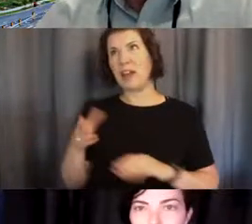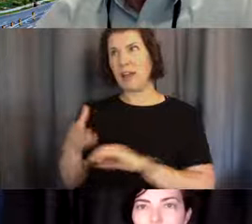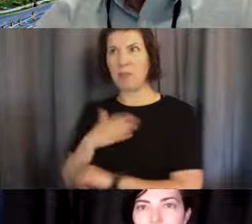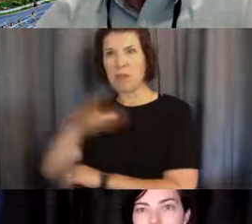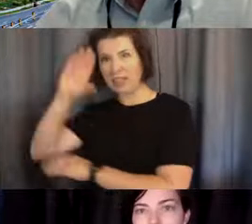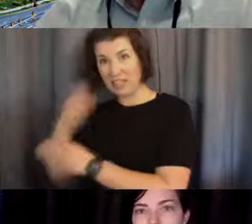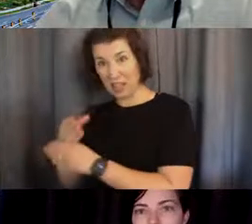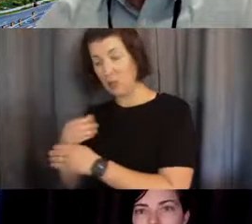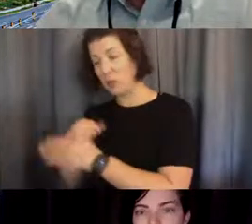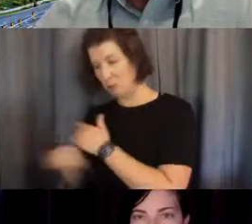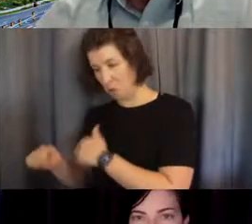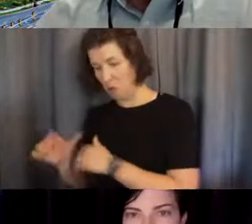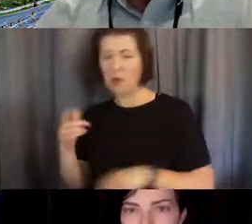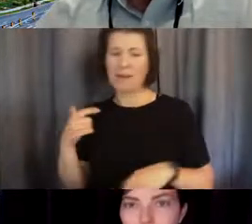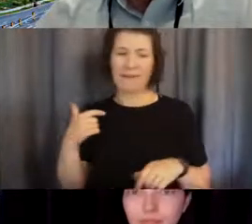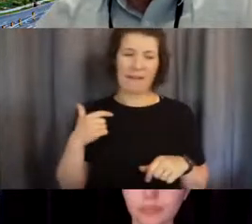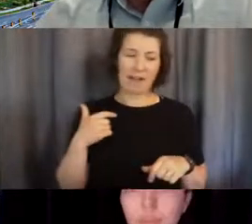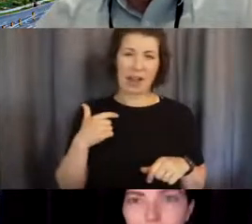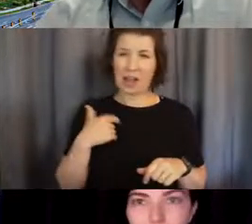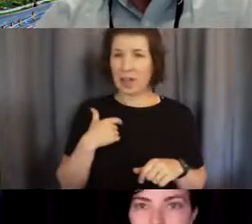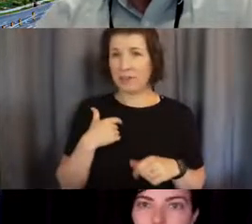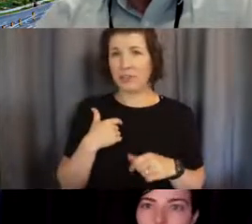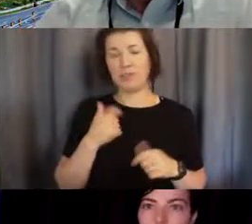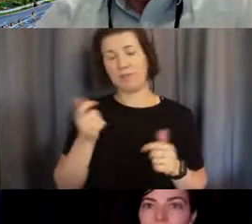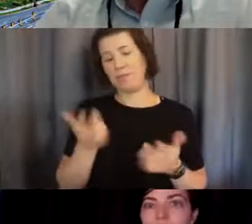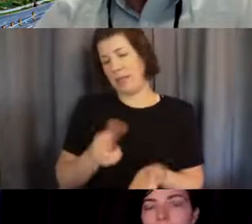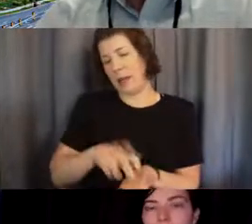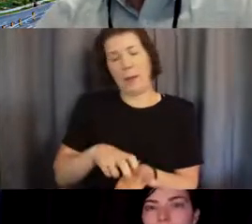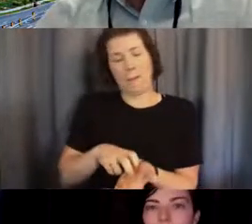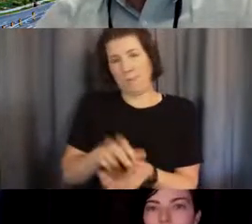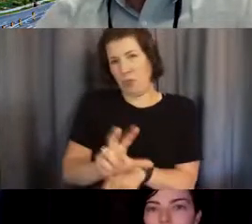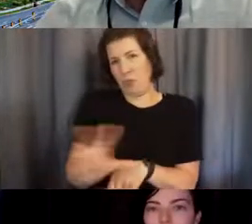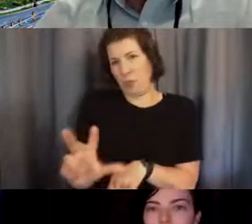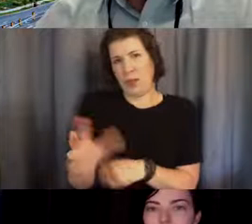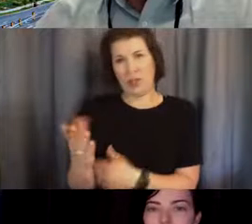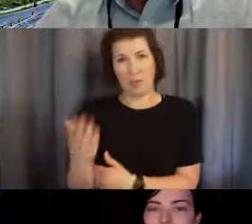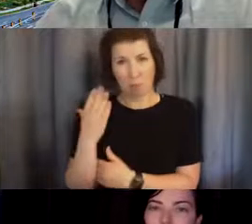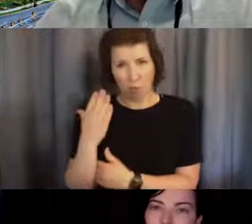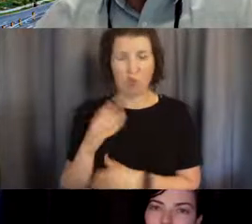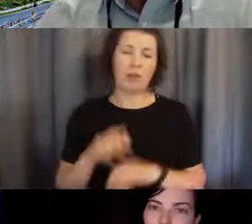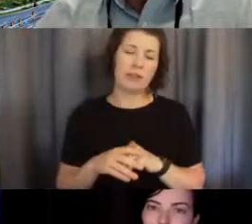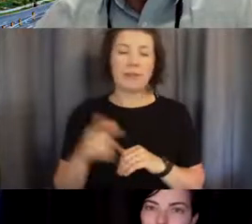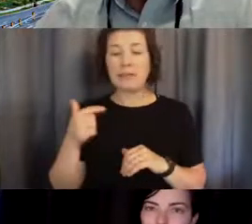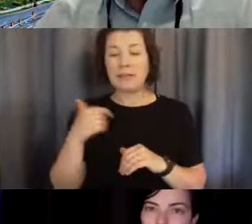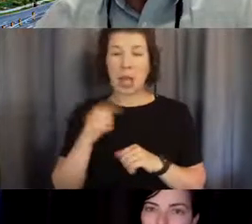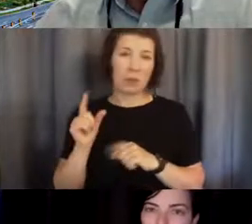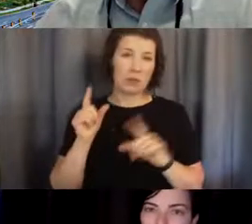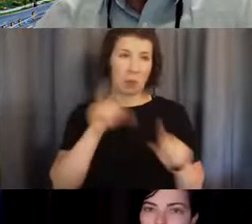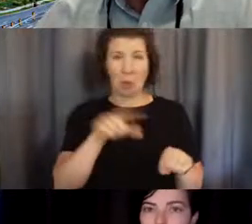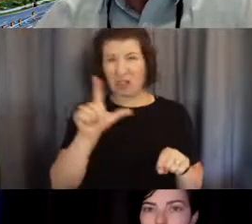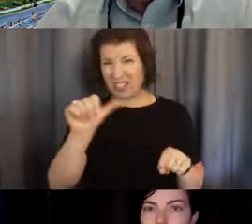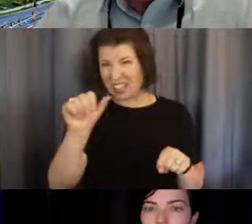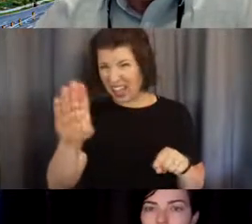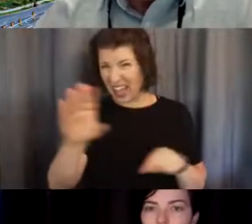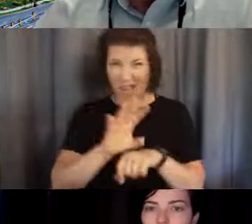so I, you know, it was just easy. I'd get up at 3am. I'd be in the lab at 4.30 or 5